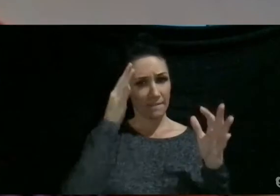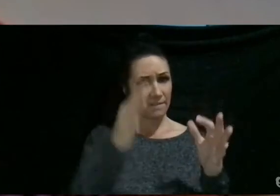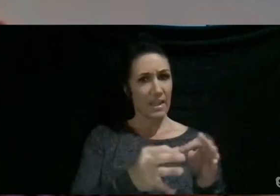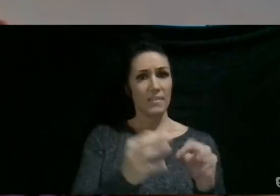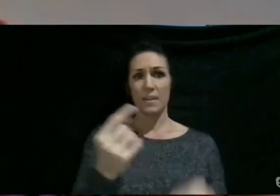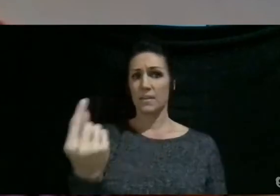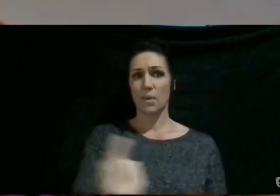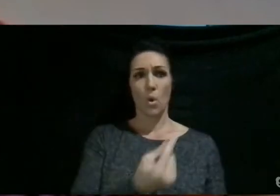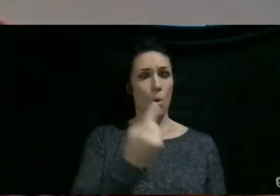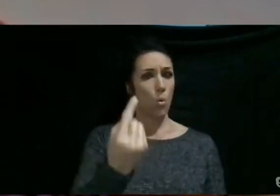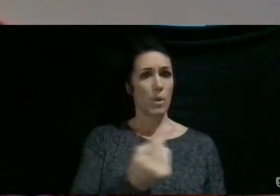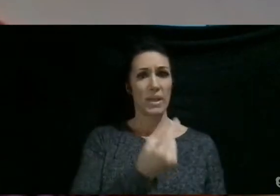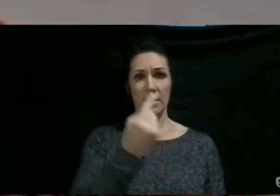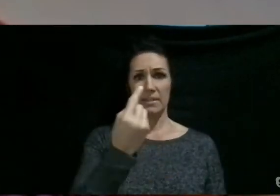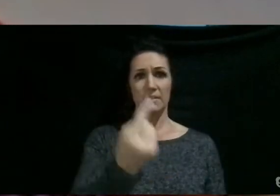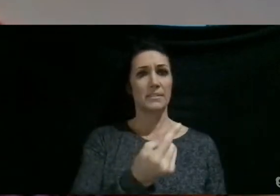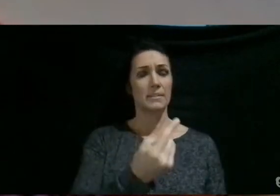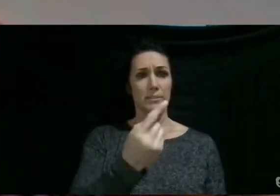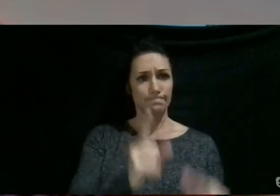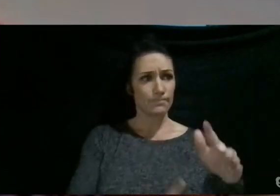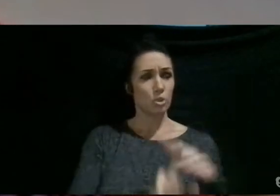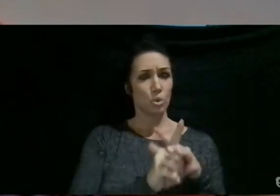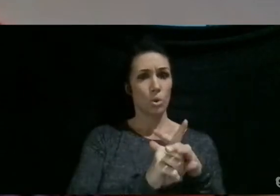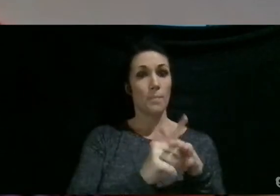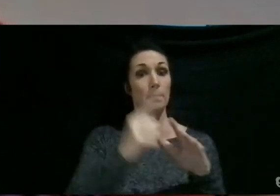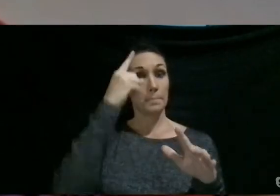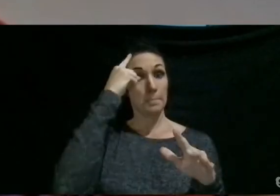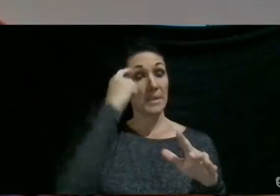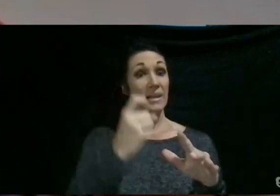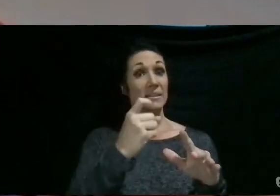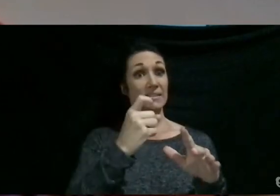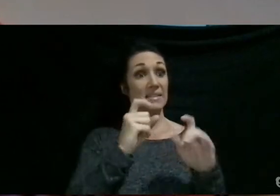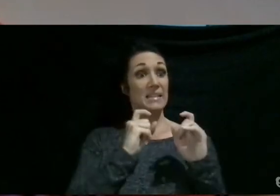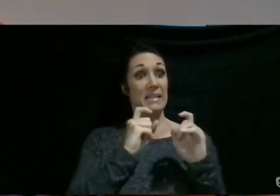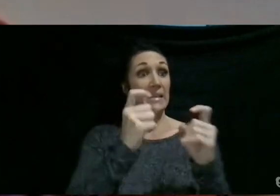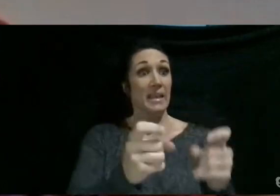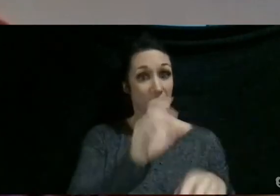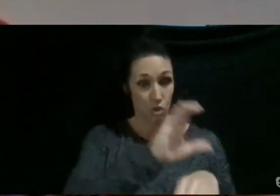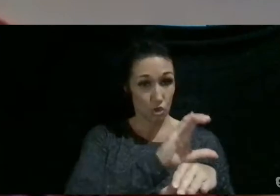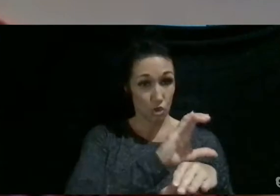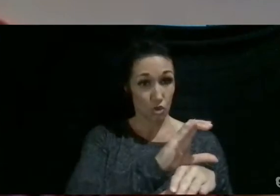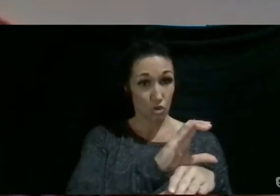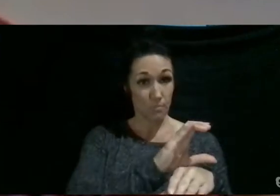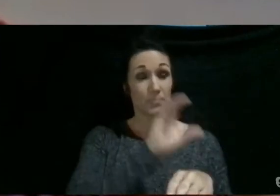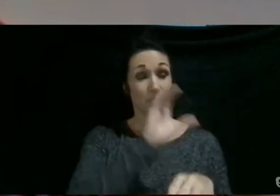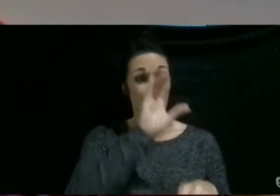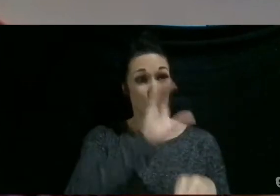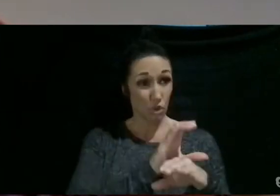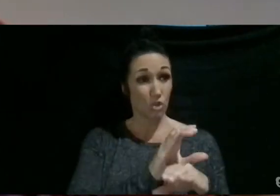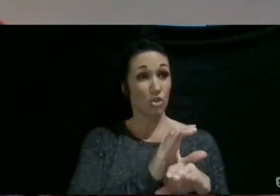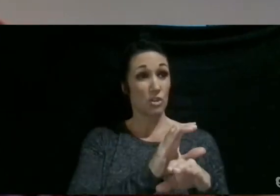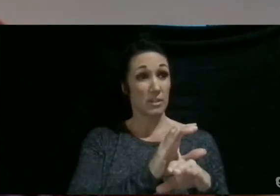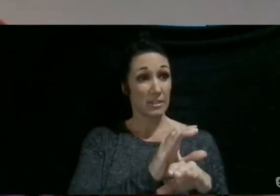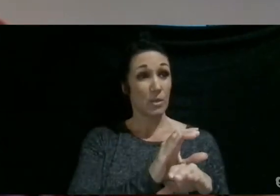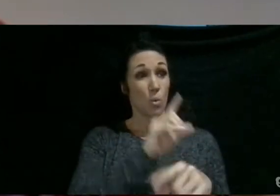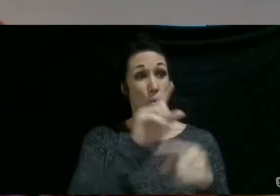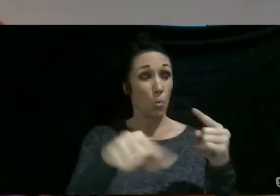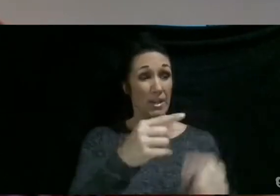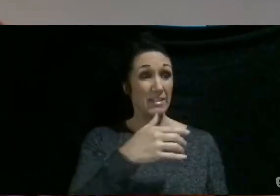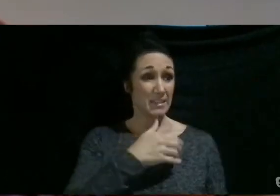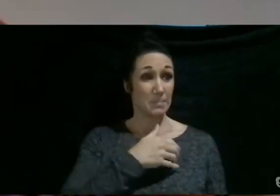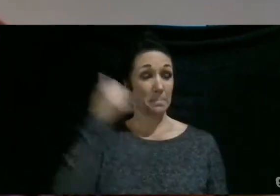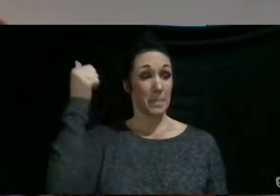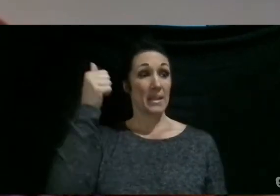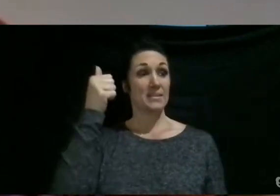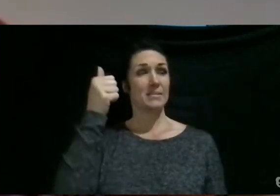been there because it's provided the church, and the church, at its best, is a group of companions and guides